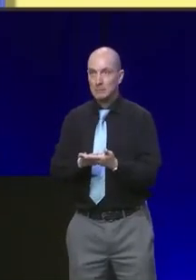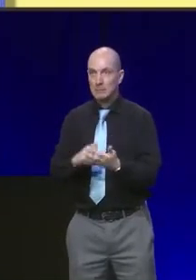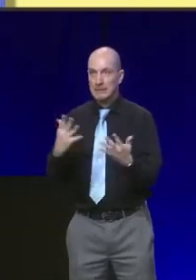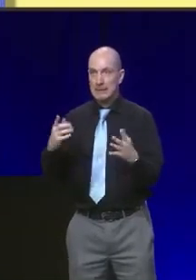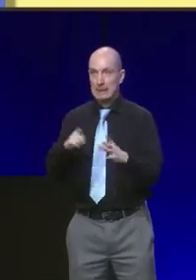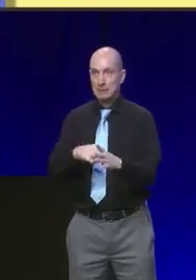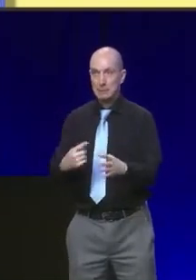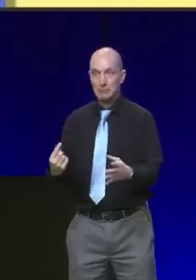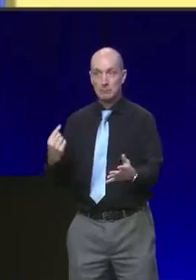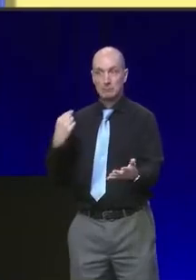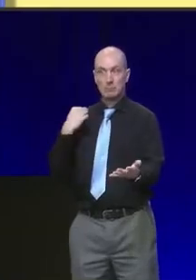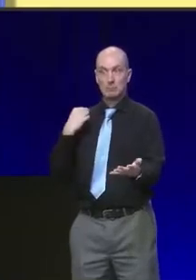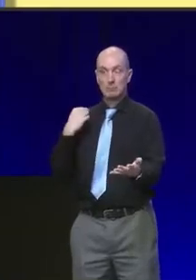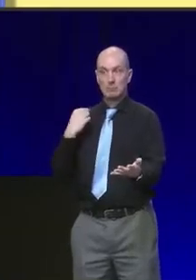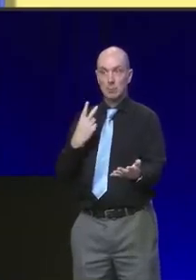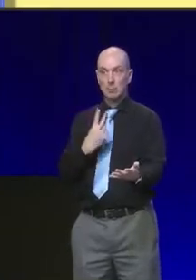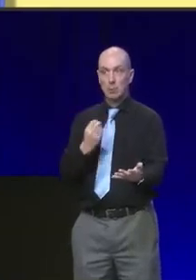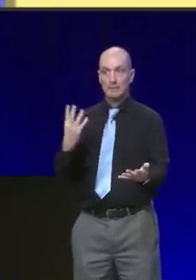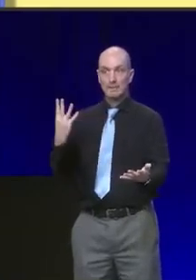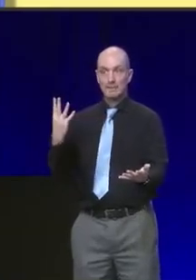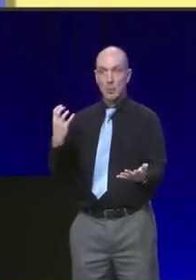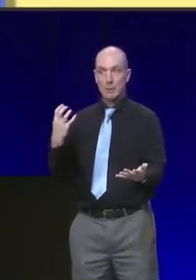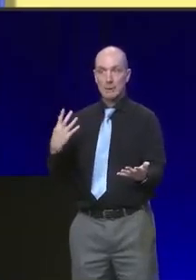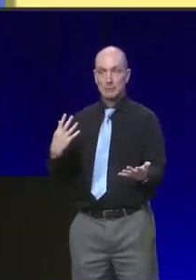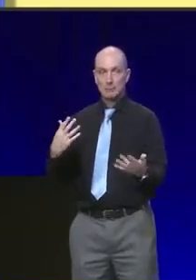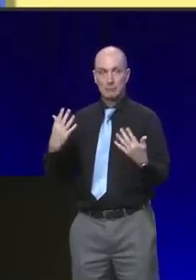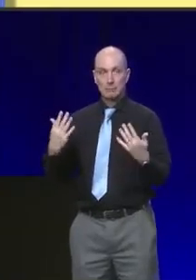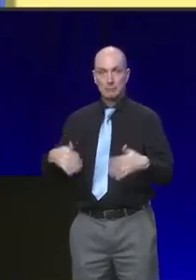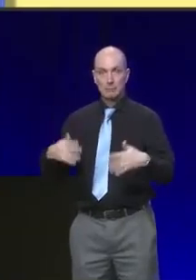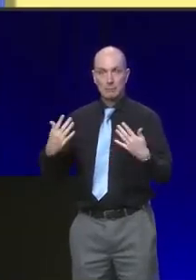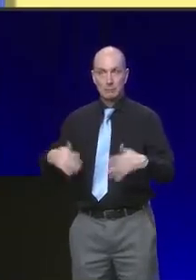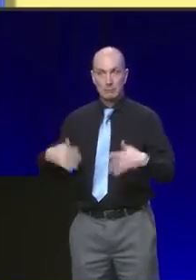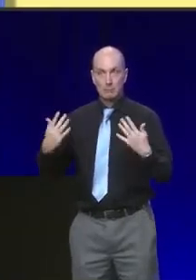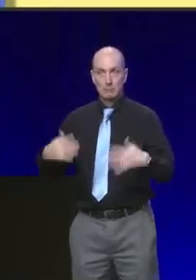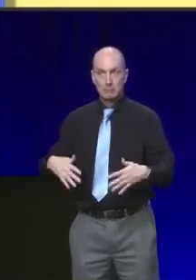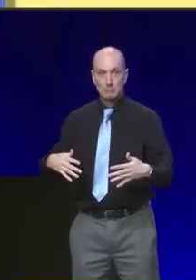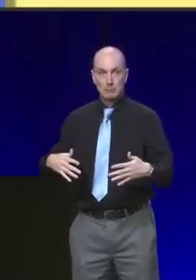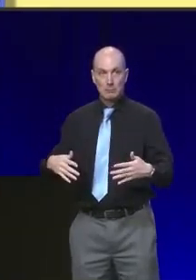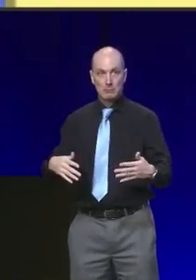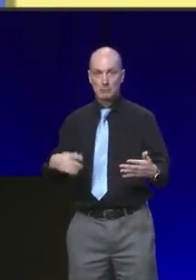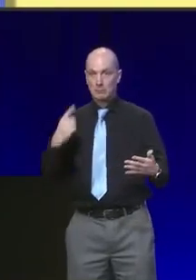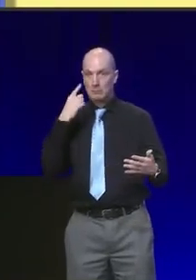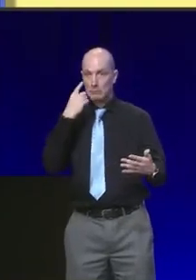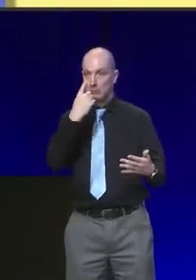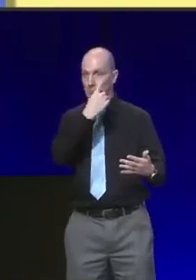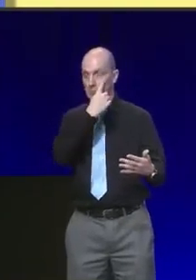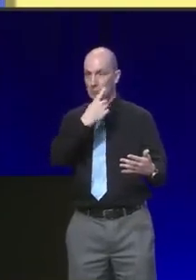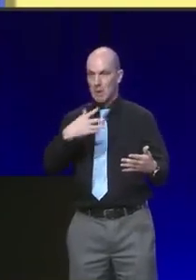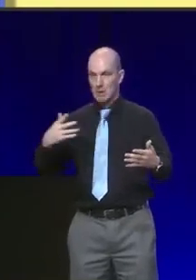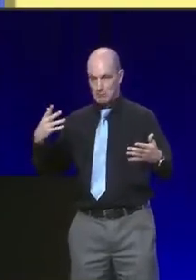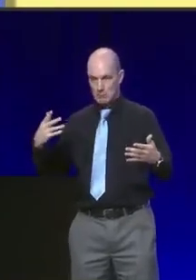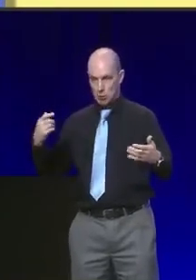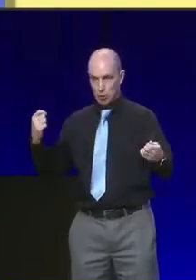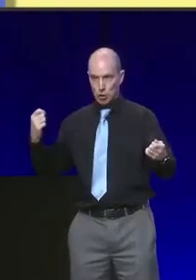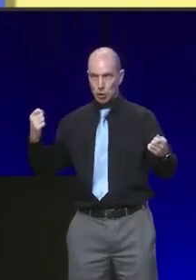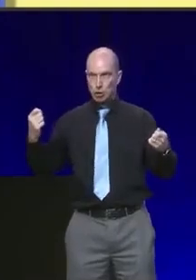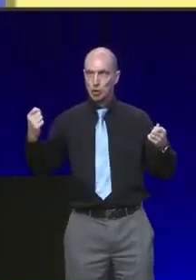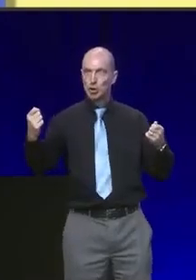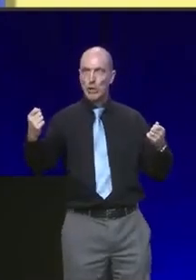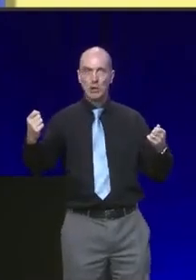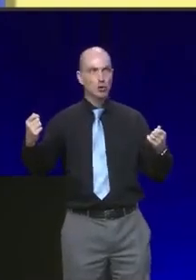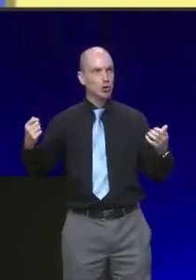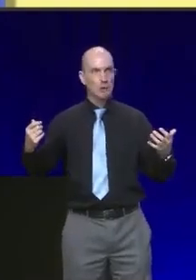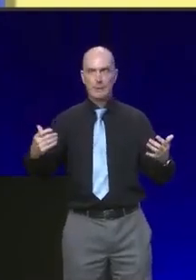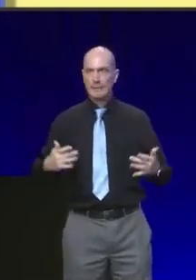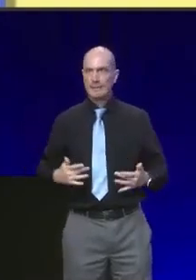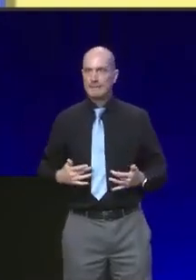2014 was an incredible year where real change, real change was truly in the air.